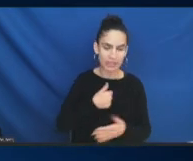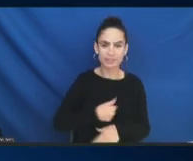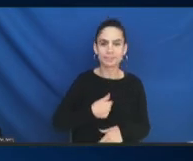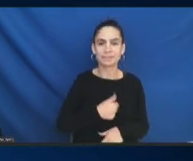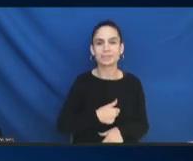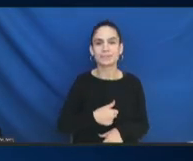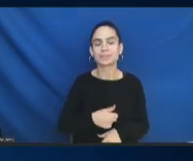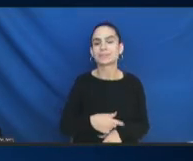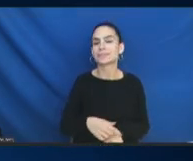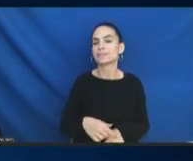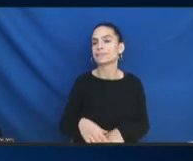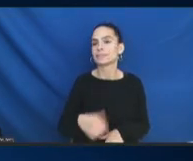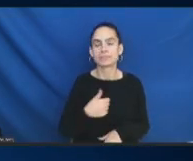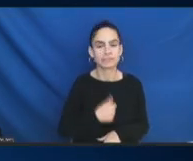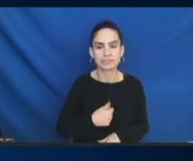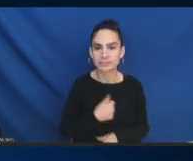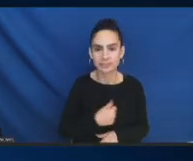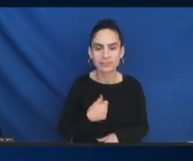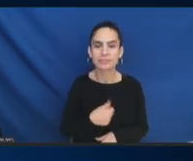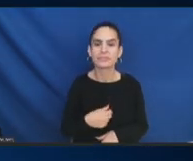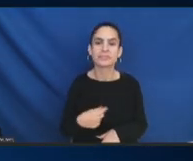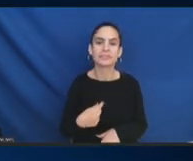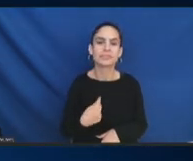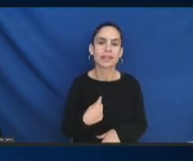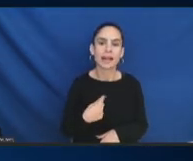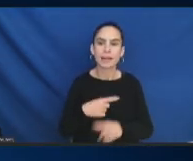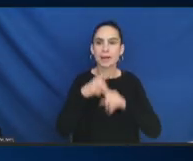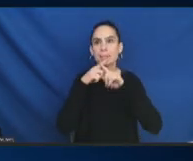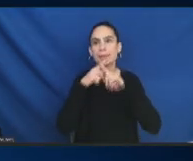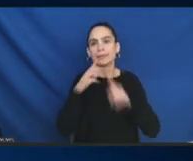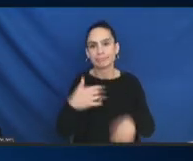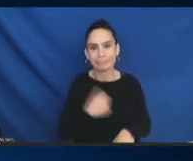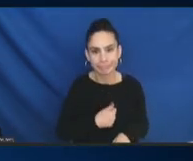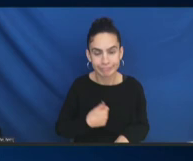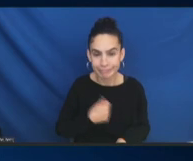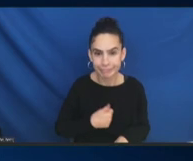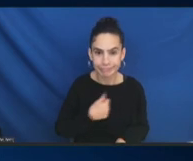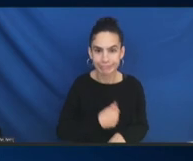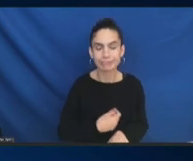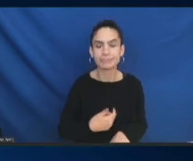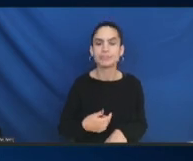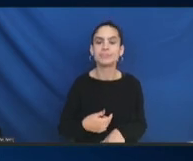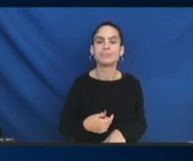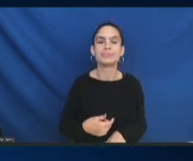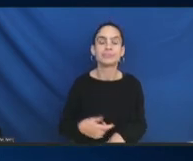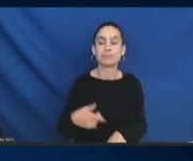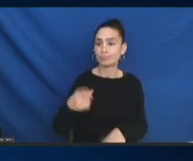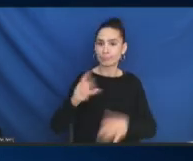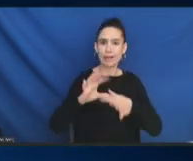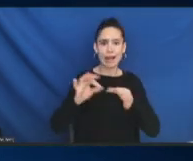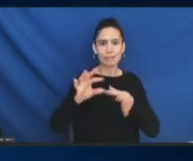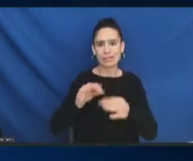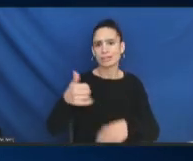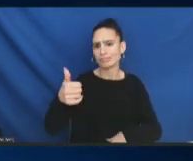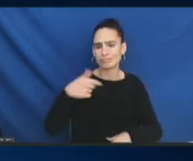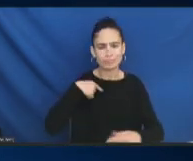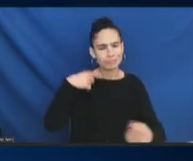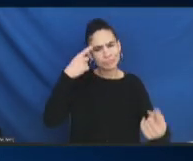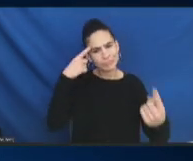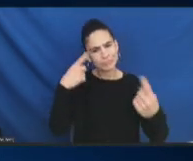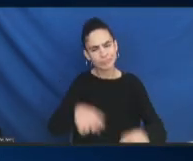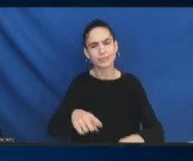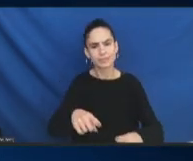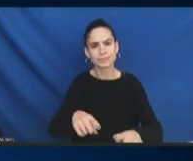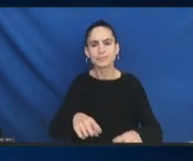I'm talking on mute, so I apologize. That is a very good comment, and I 100 percent agree with you. So, let's make some decisions,